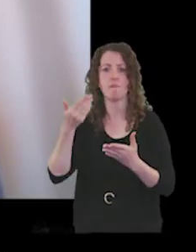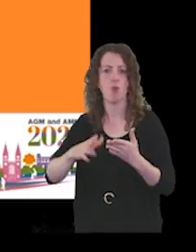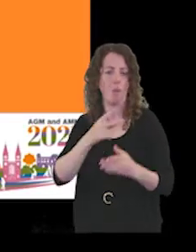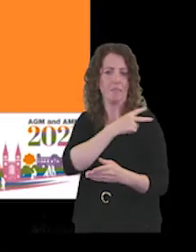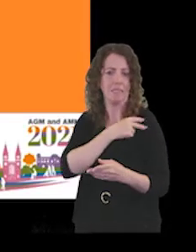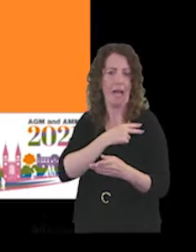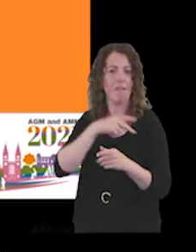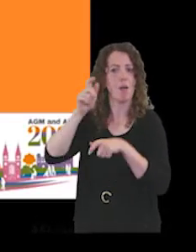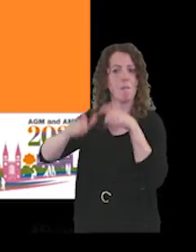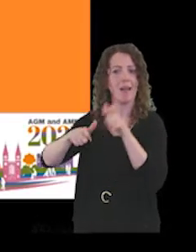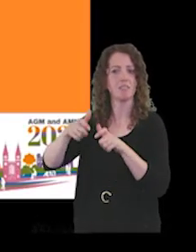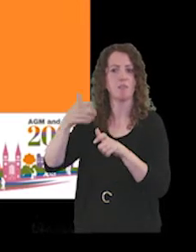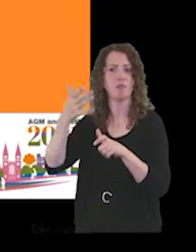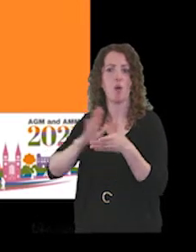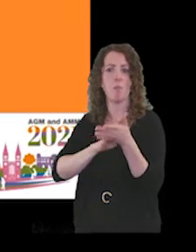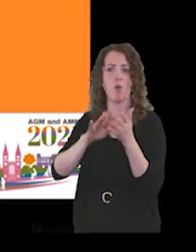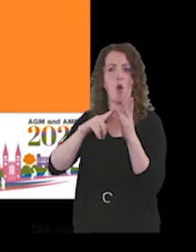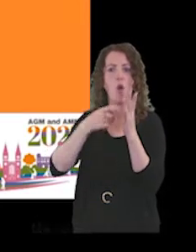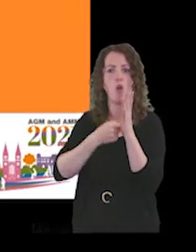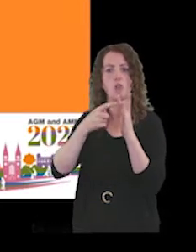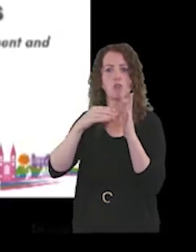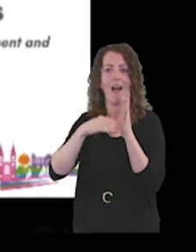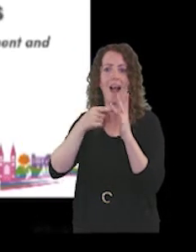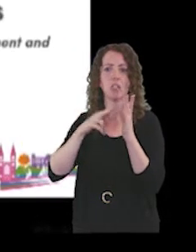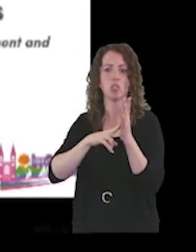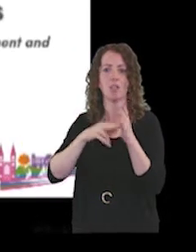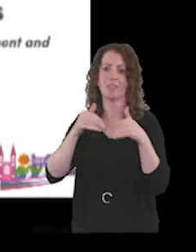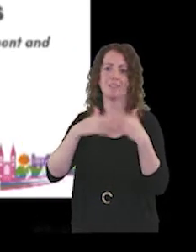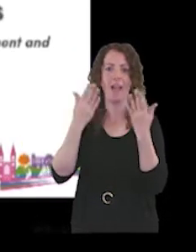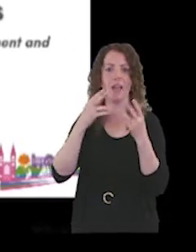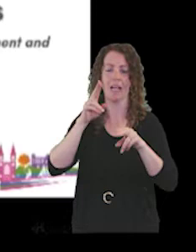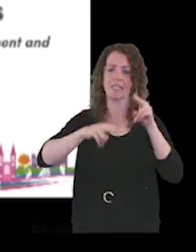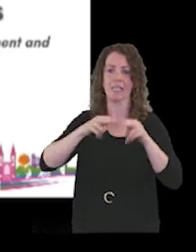at the Horizon Day Assessment and Treatment Unit.